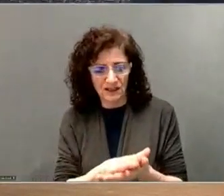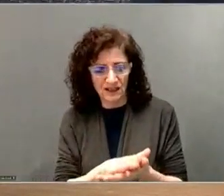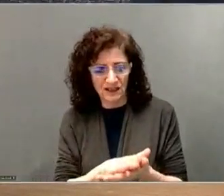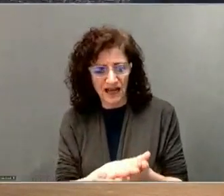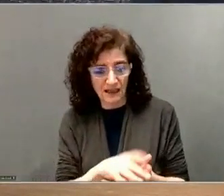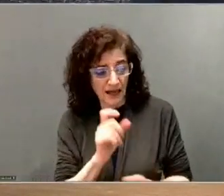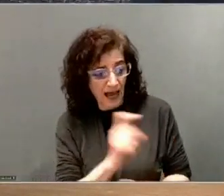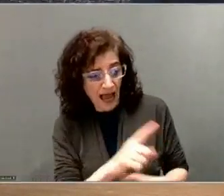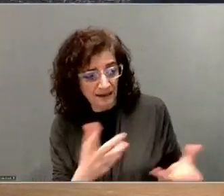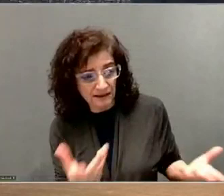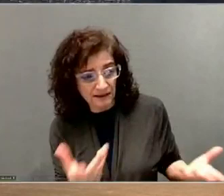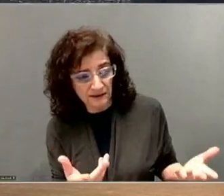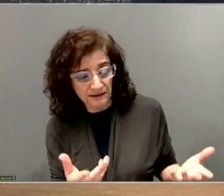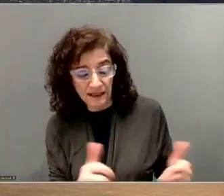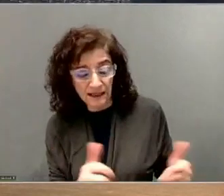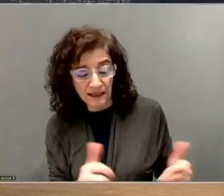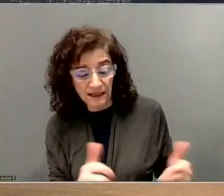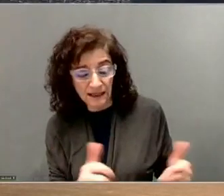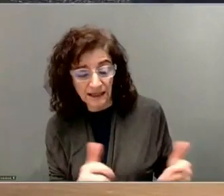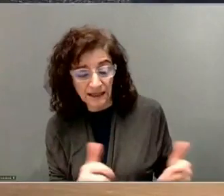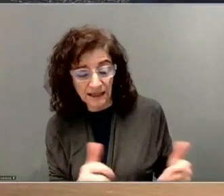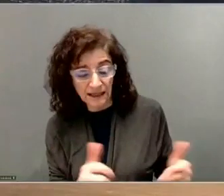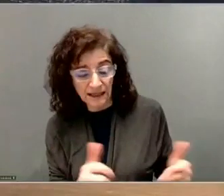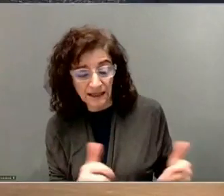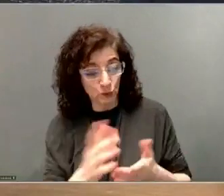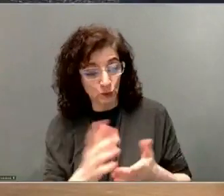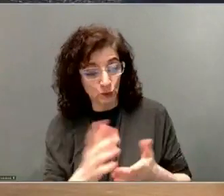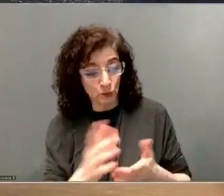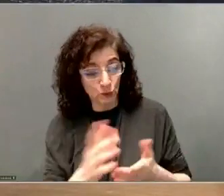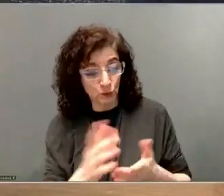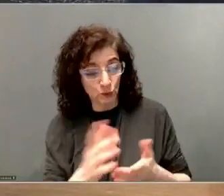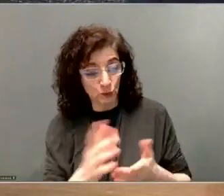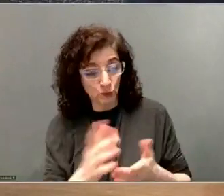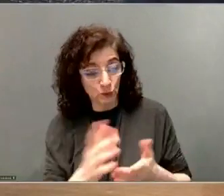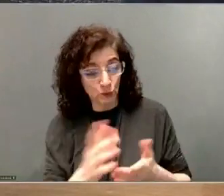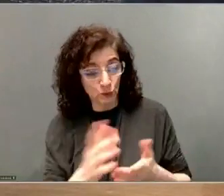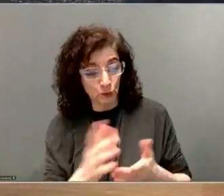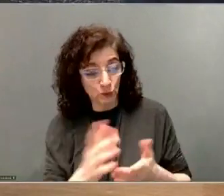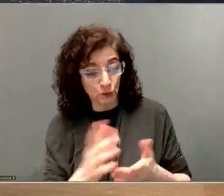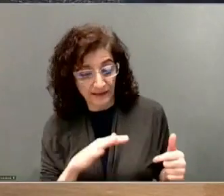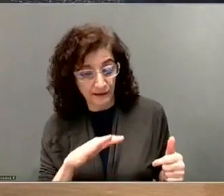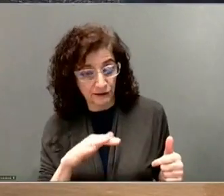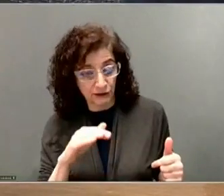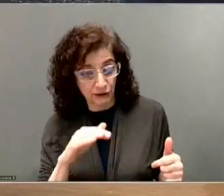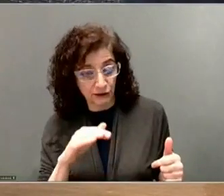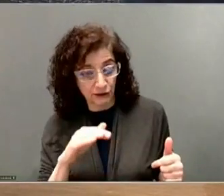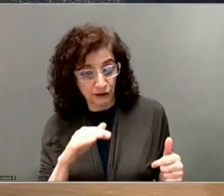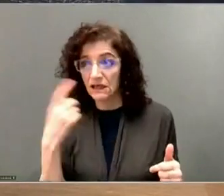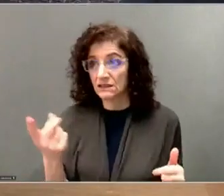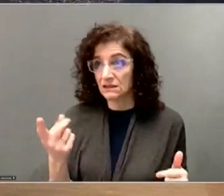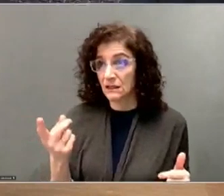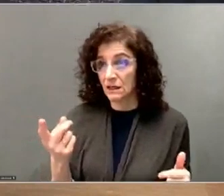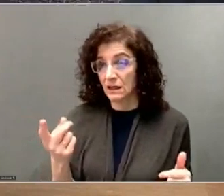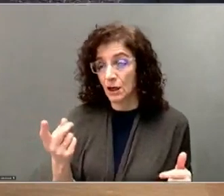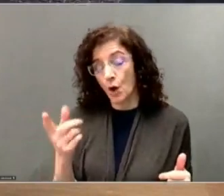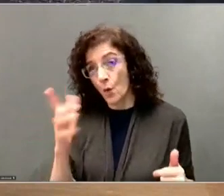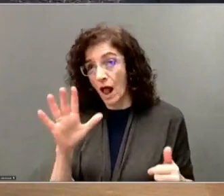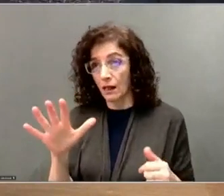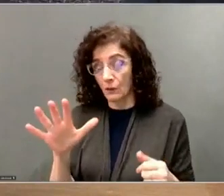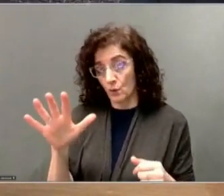ask the question, how was your school day? And you are hit with, we were in a lockdown.